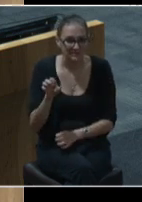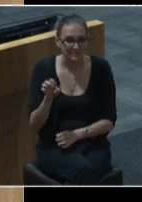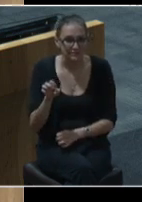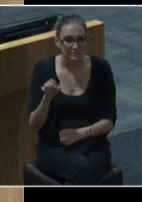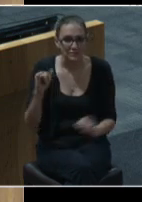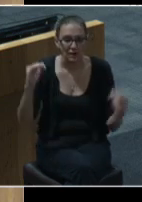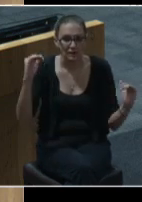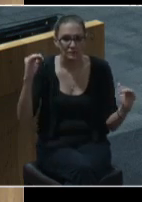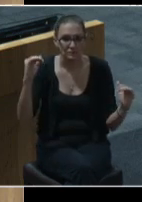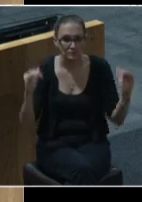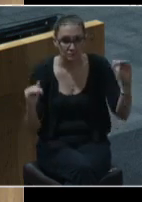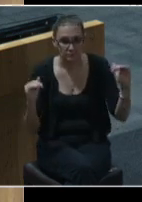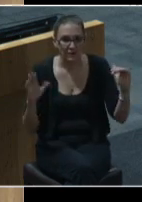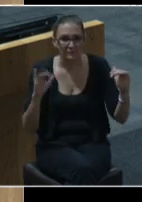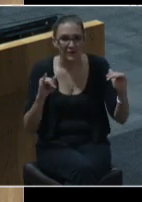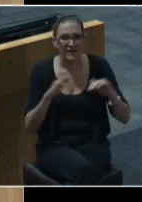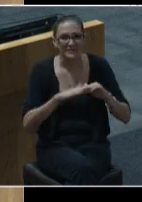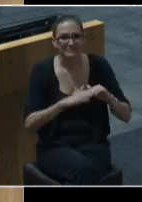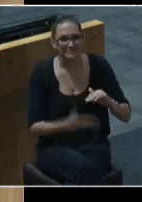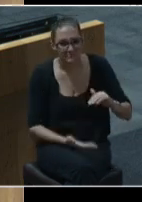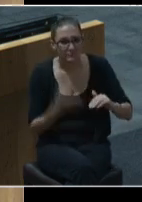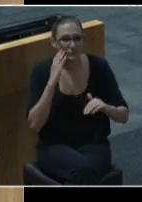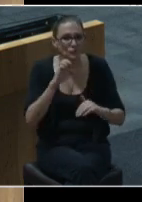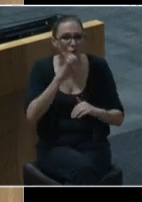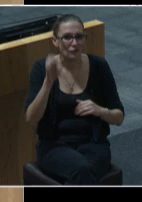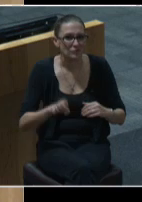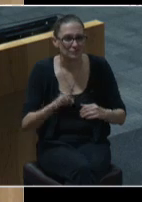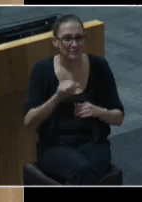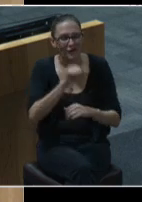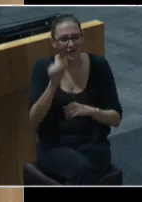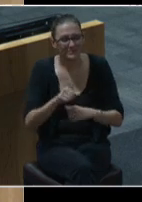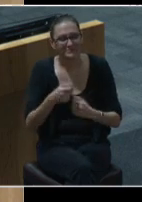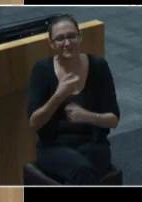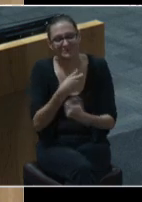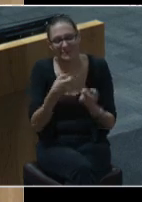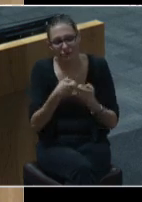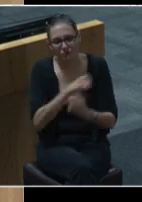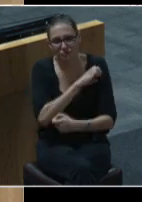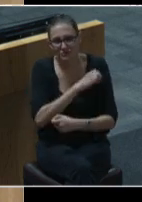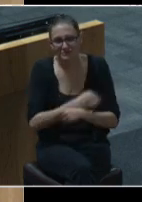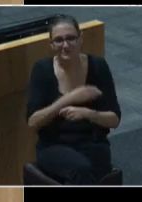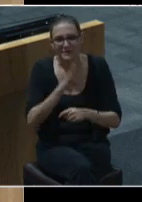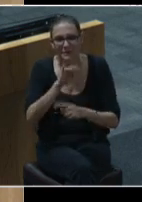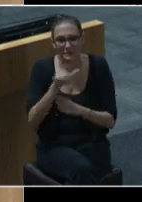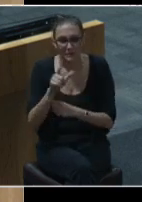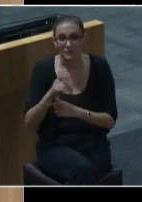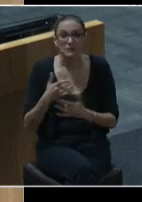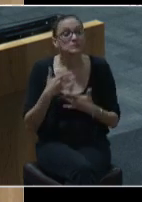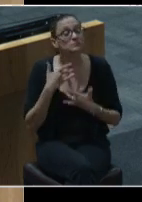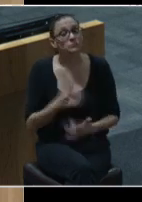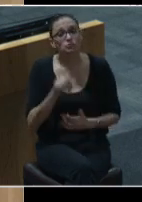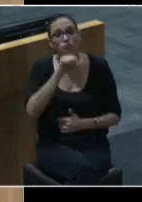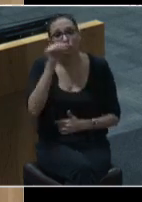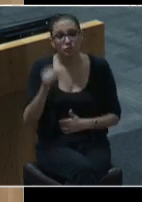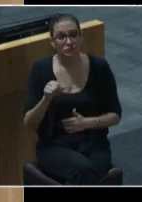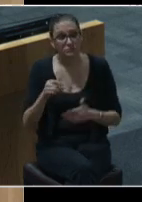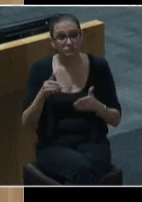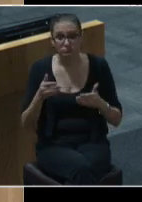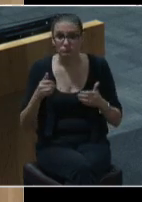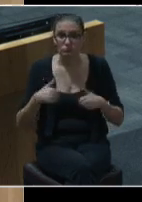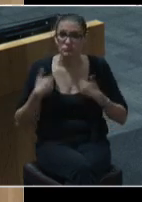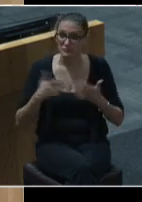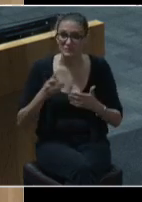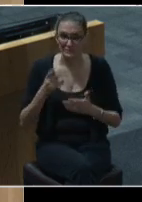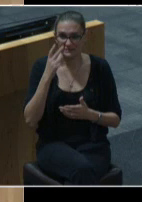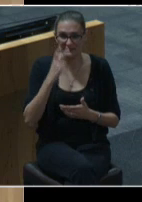by a decrease in the average Austin energy bill. Collectively, a typical Austinite can expect to see a combined